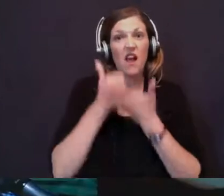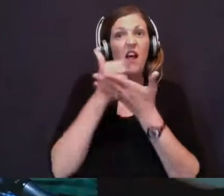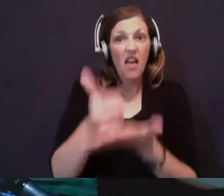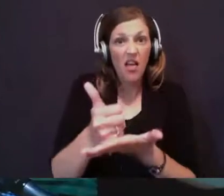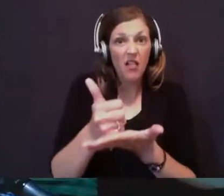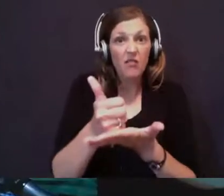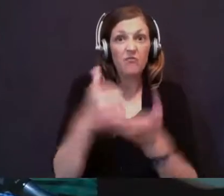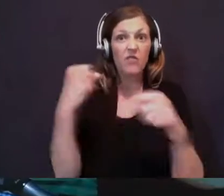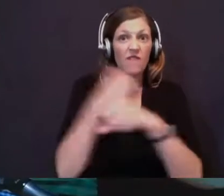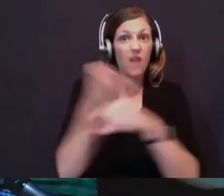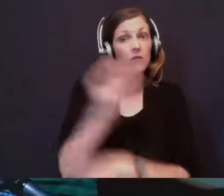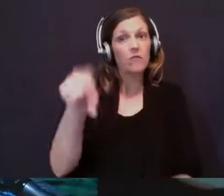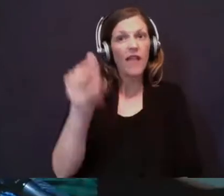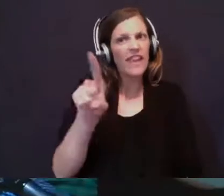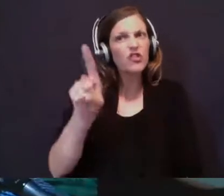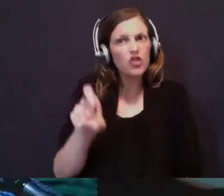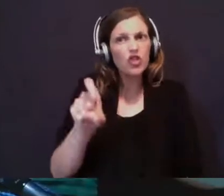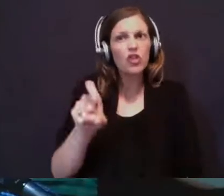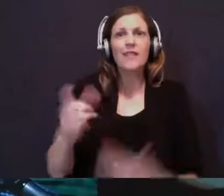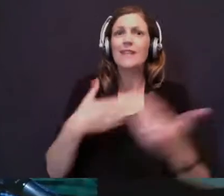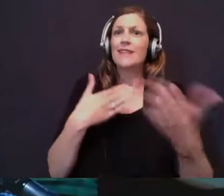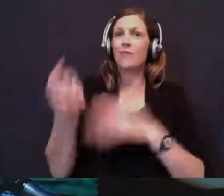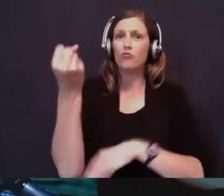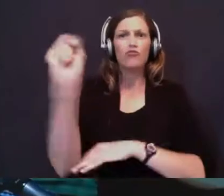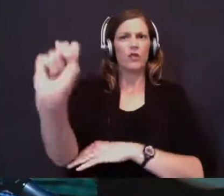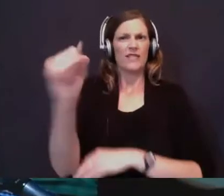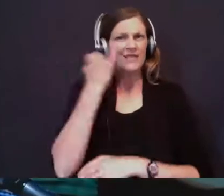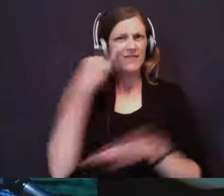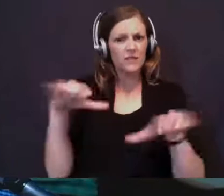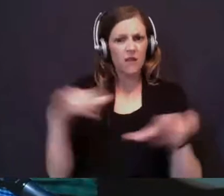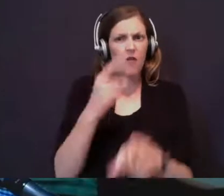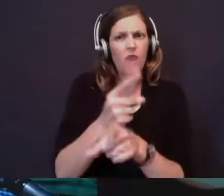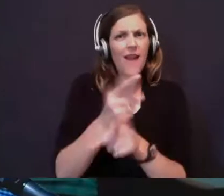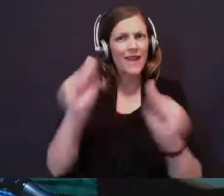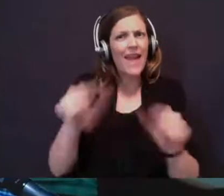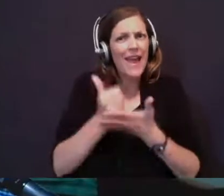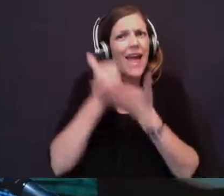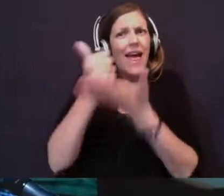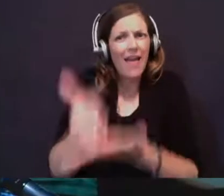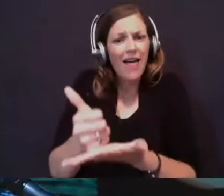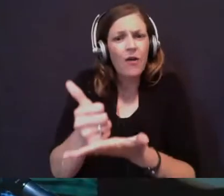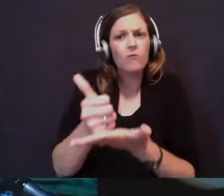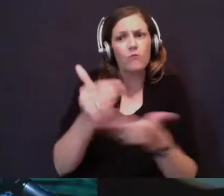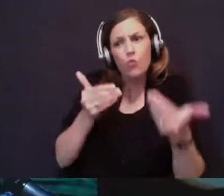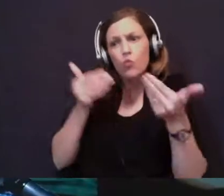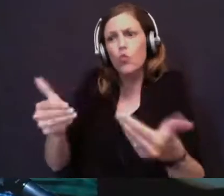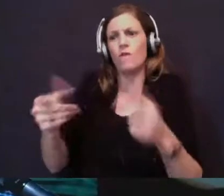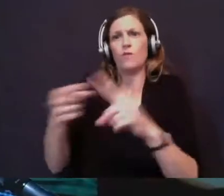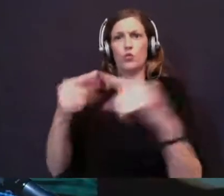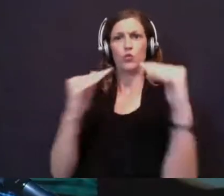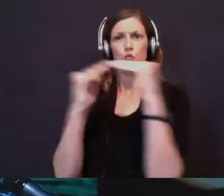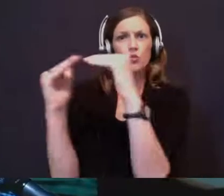equity, and they should. Even protests, if done right, they can help the movement towards justice, equity, and unity.